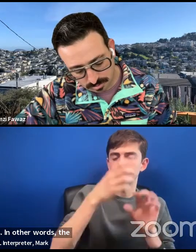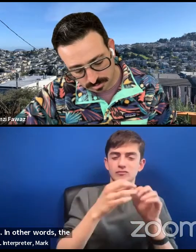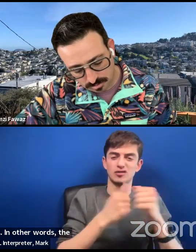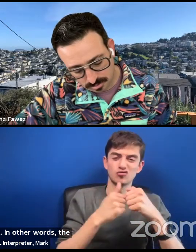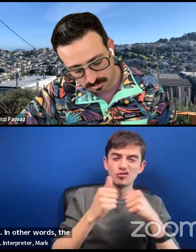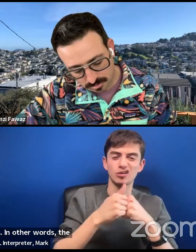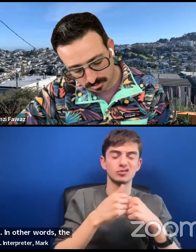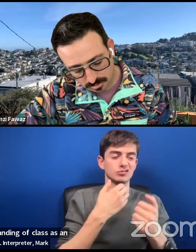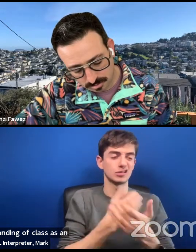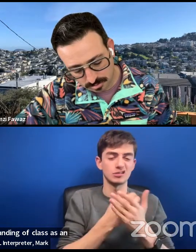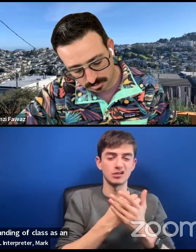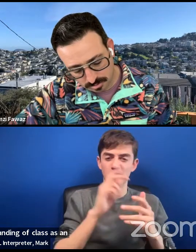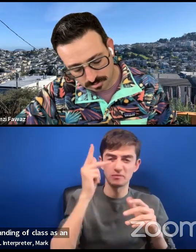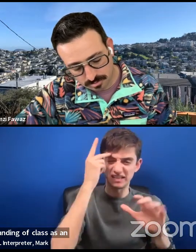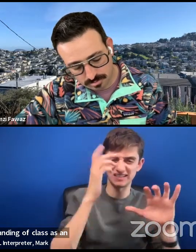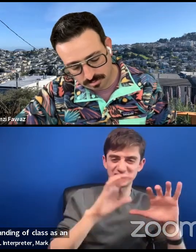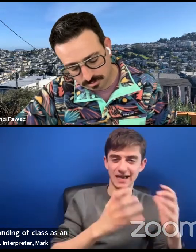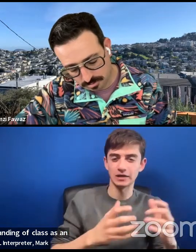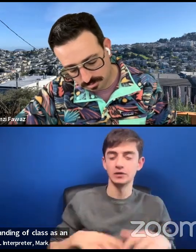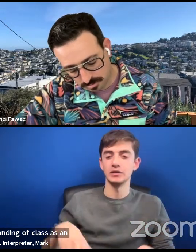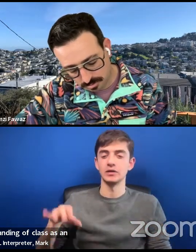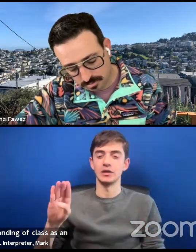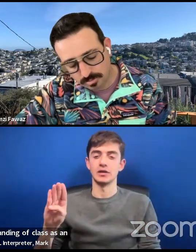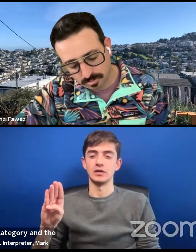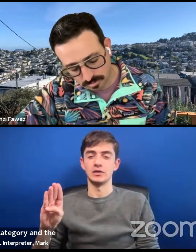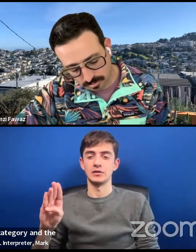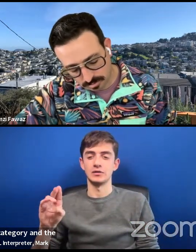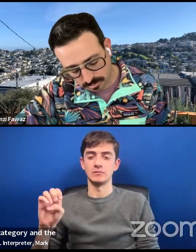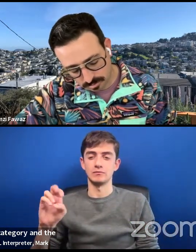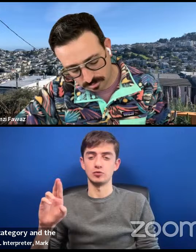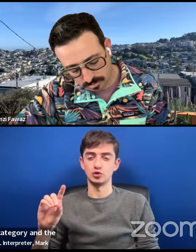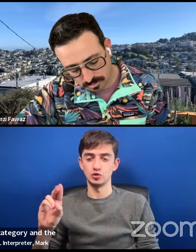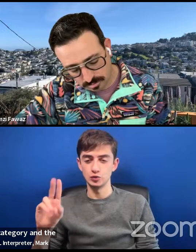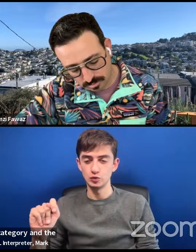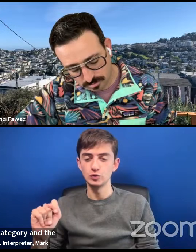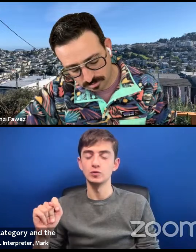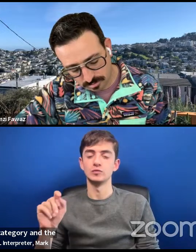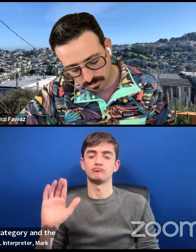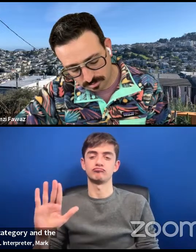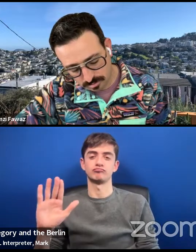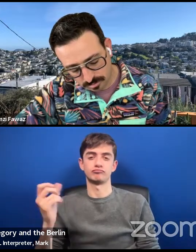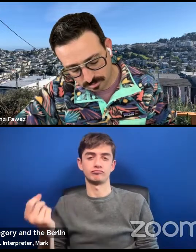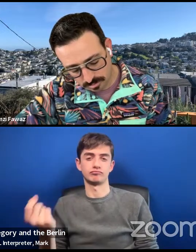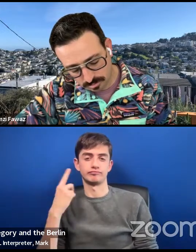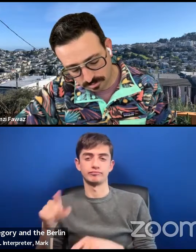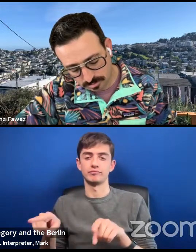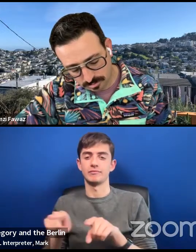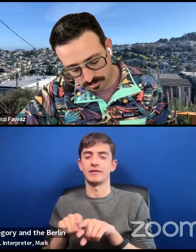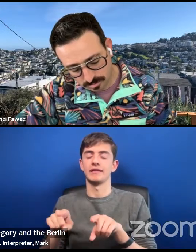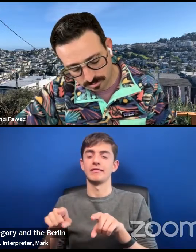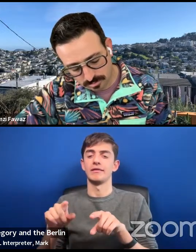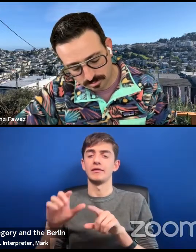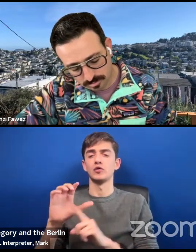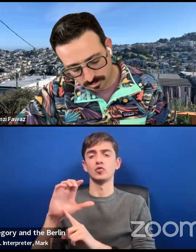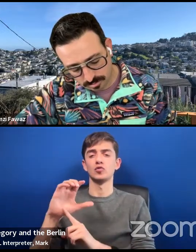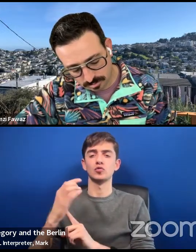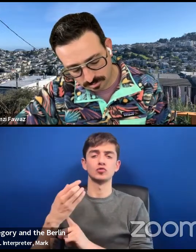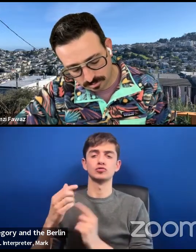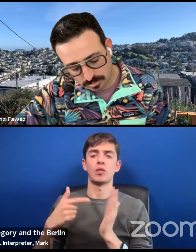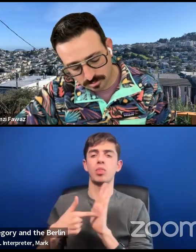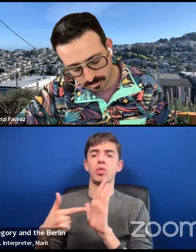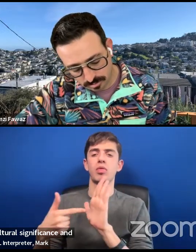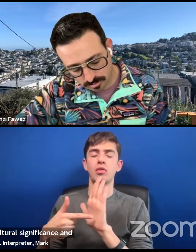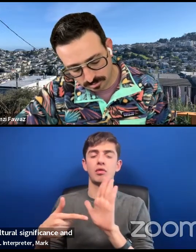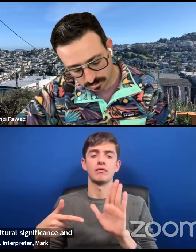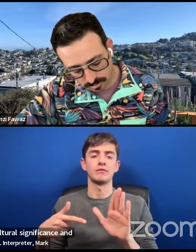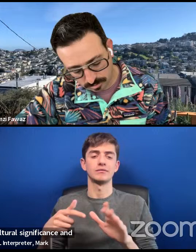political category and the Berduian understanding of class as cultural signification and distinction.